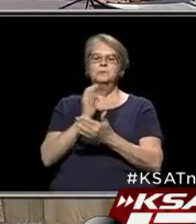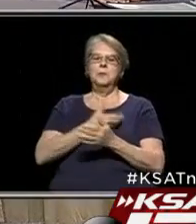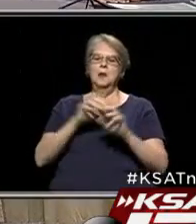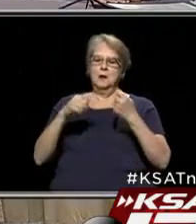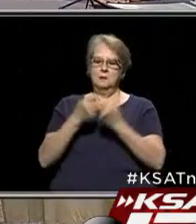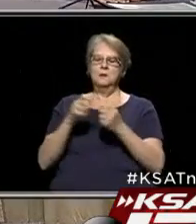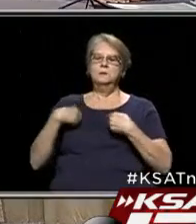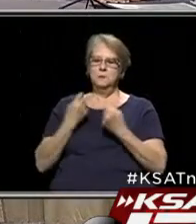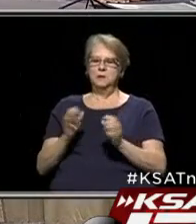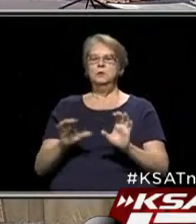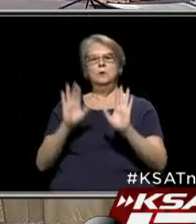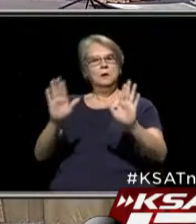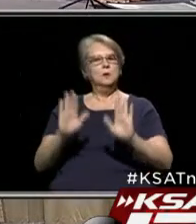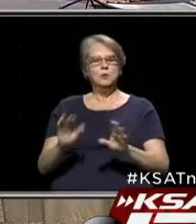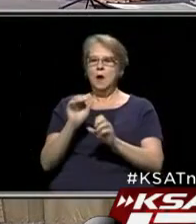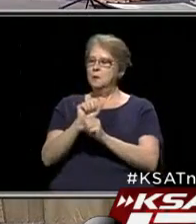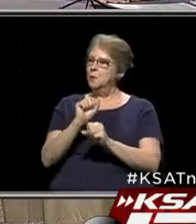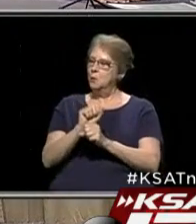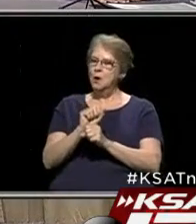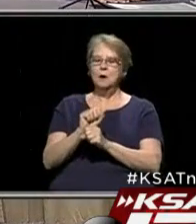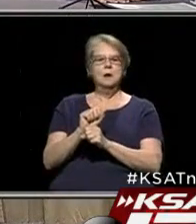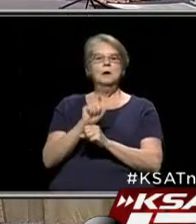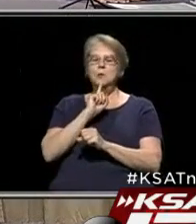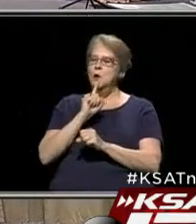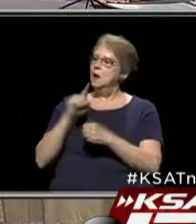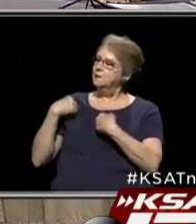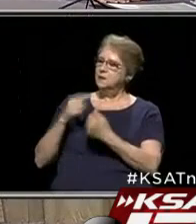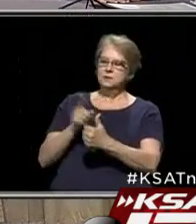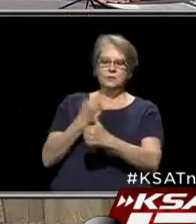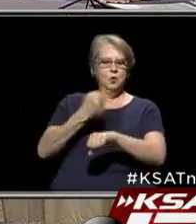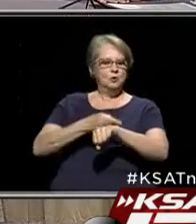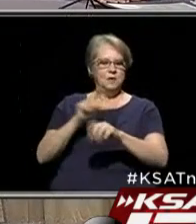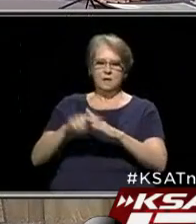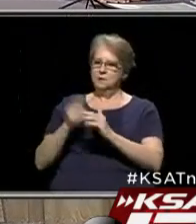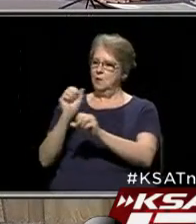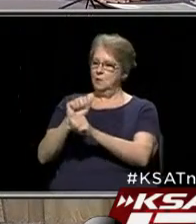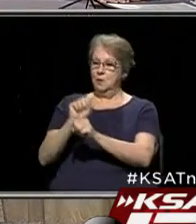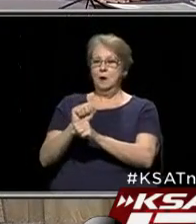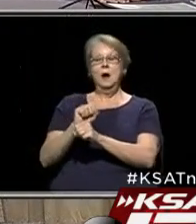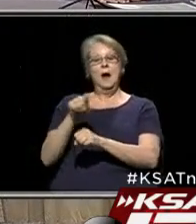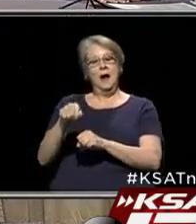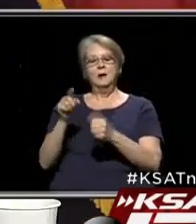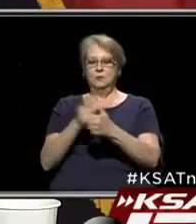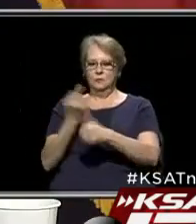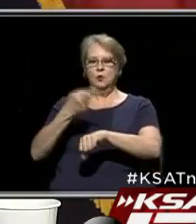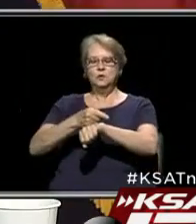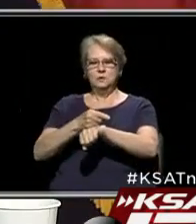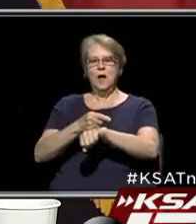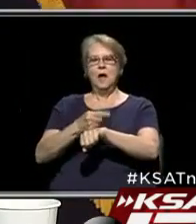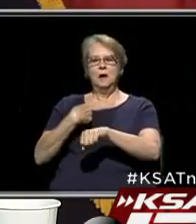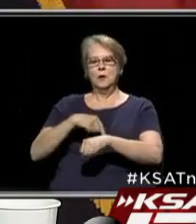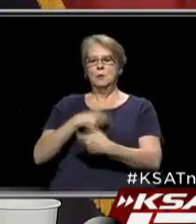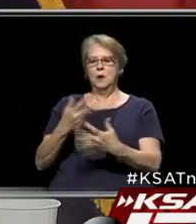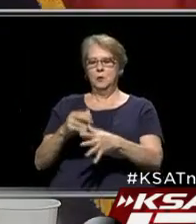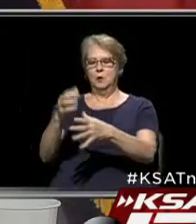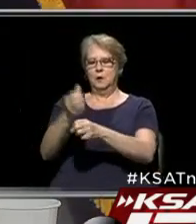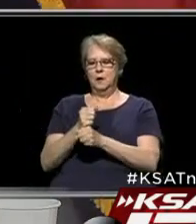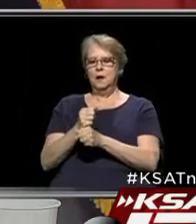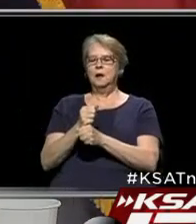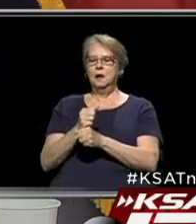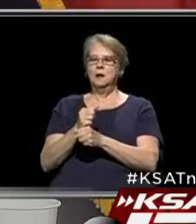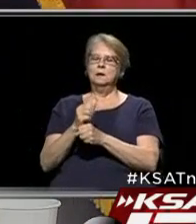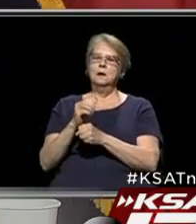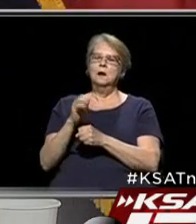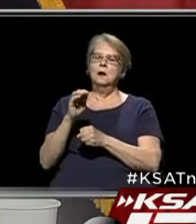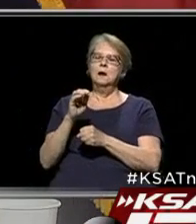has been doing incredible work really since her first day on the job, which was also the first day we were receiving evacuees